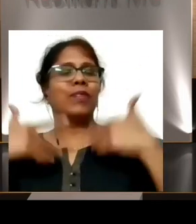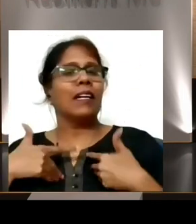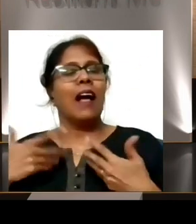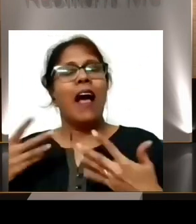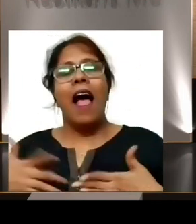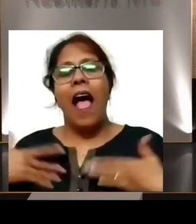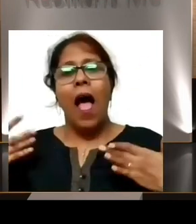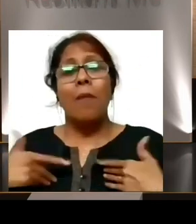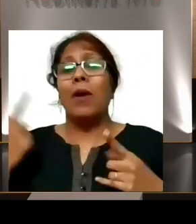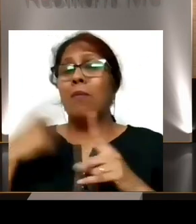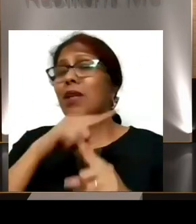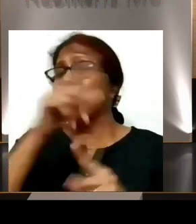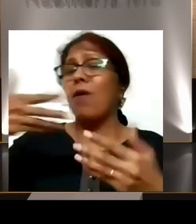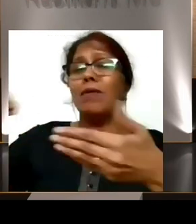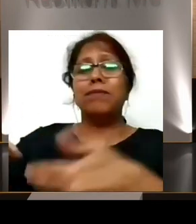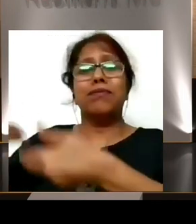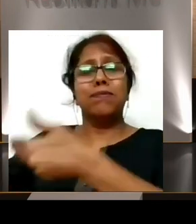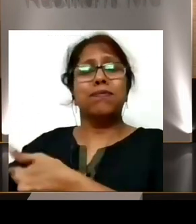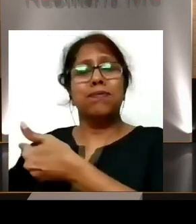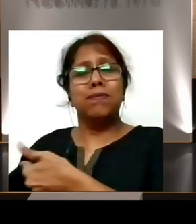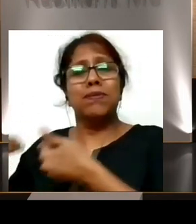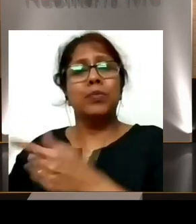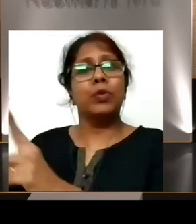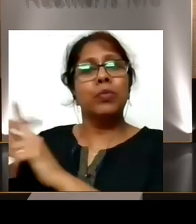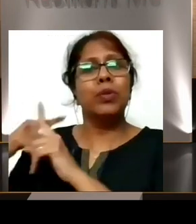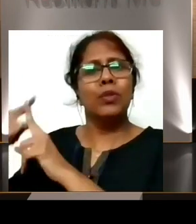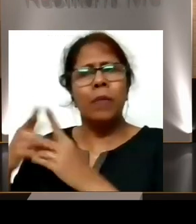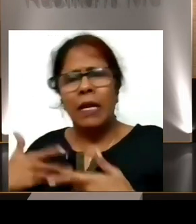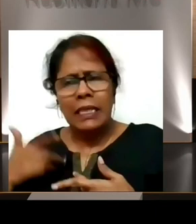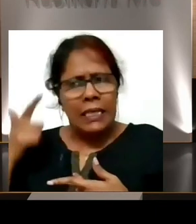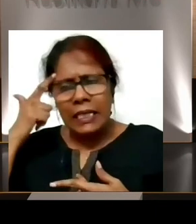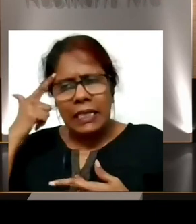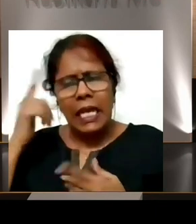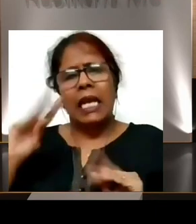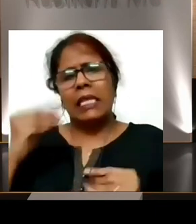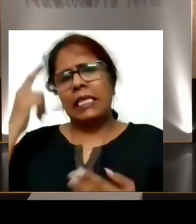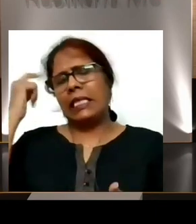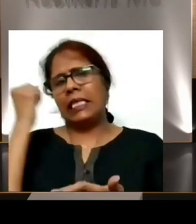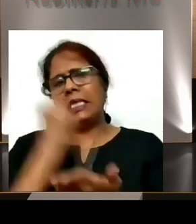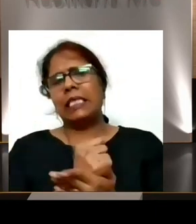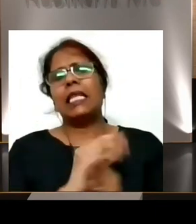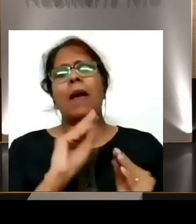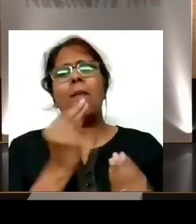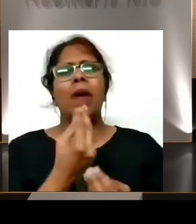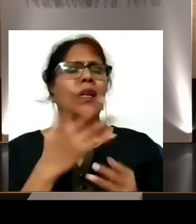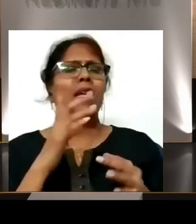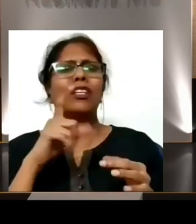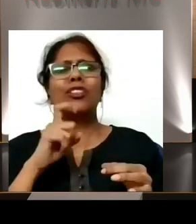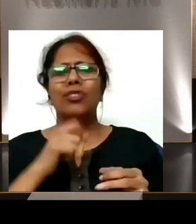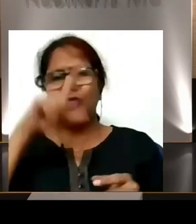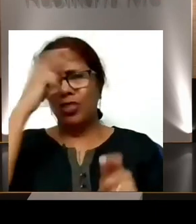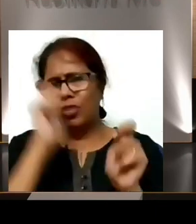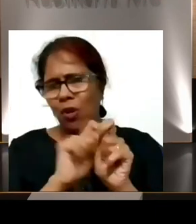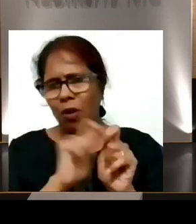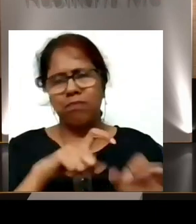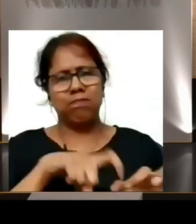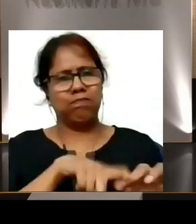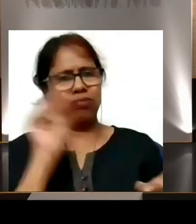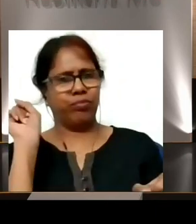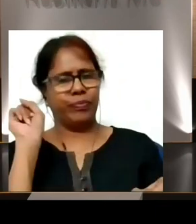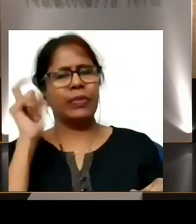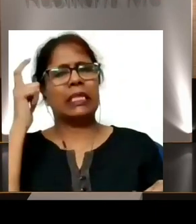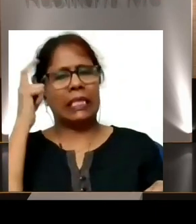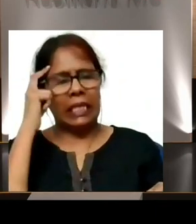the sport that I decided that let me quit my job and, you know, find opportunities in the sport. But then I had to again,